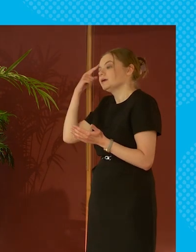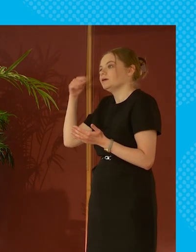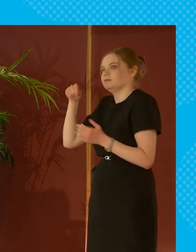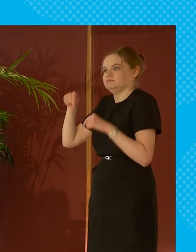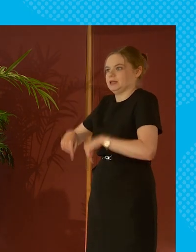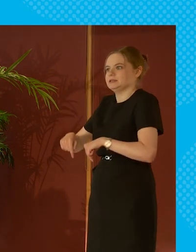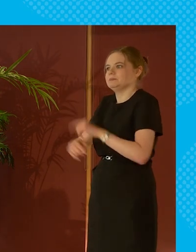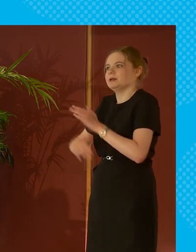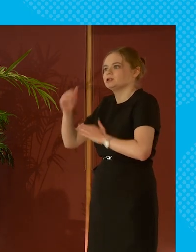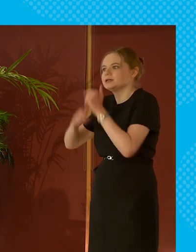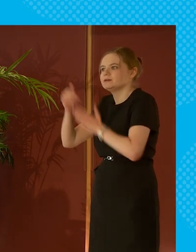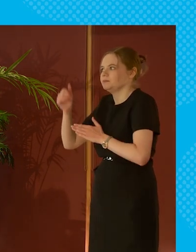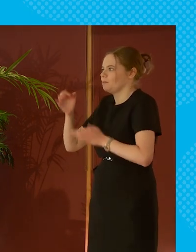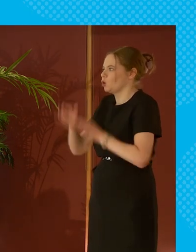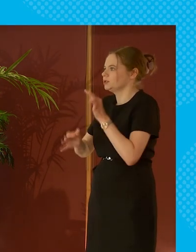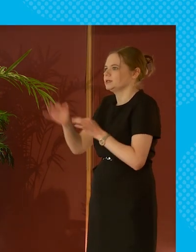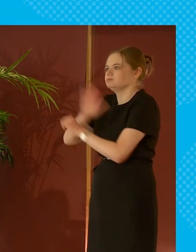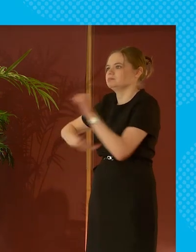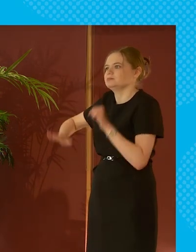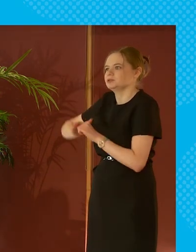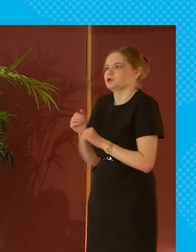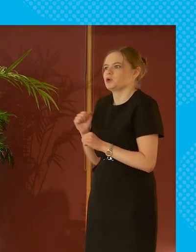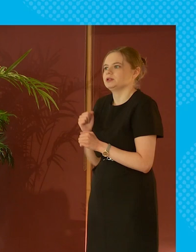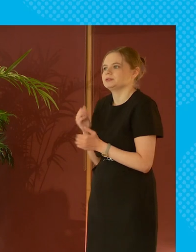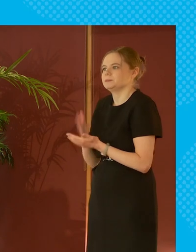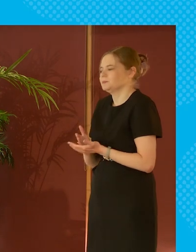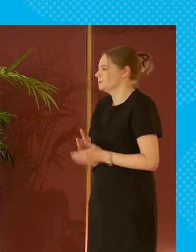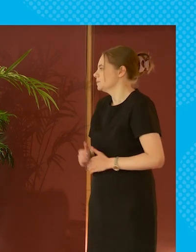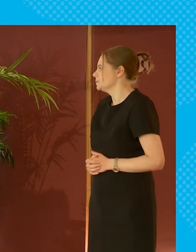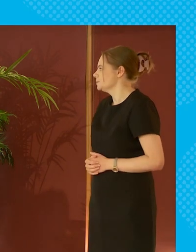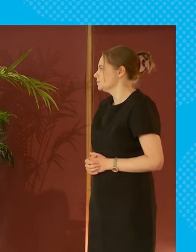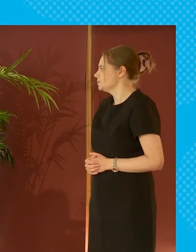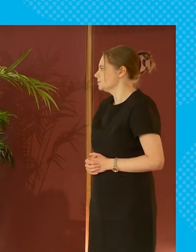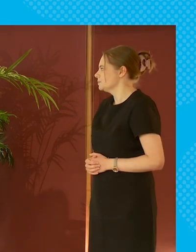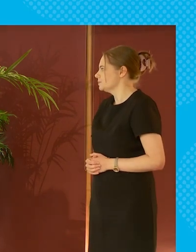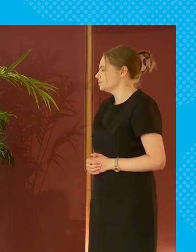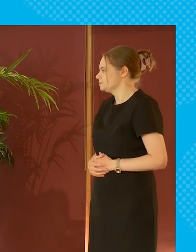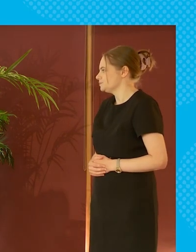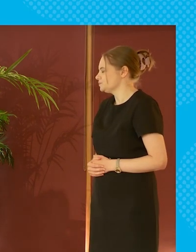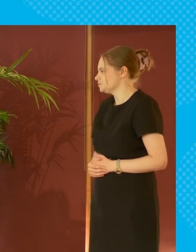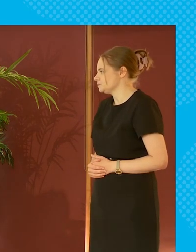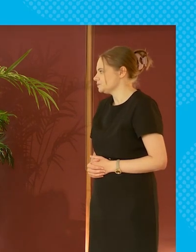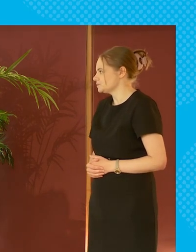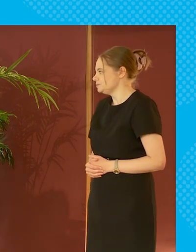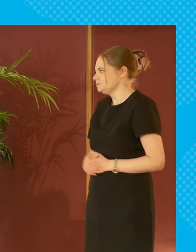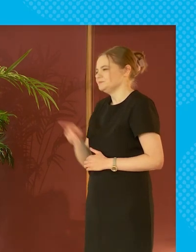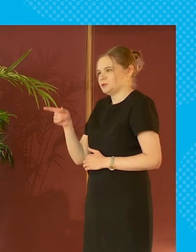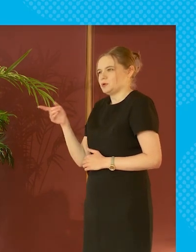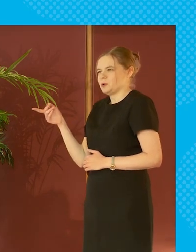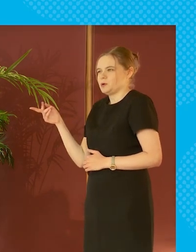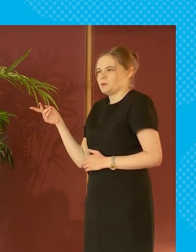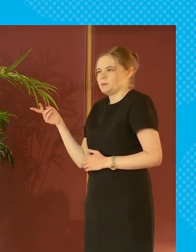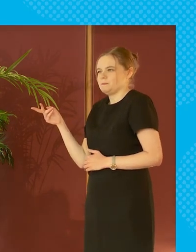this building and politics in scotland and i don't i will i will do a plague on both our houses and that this this